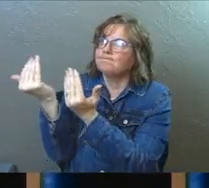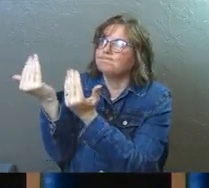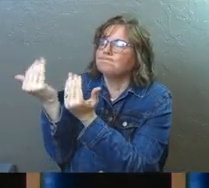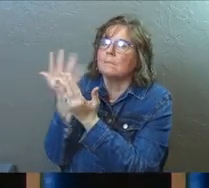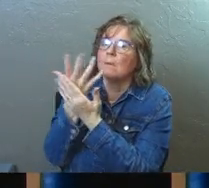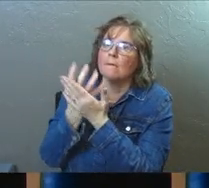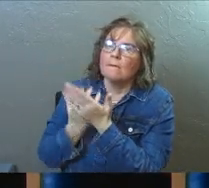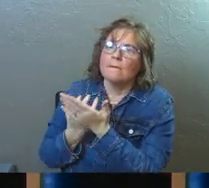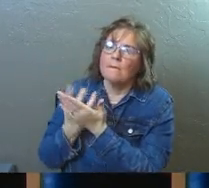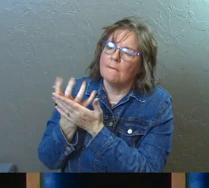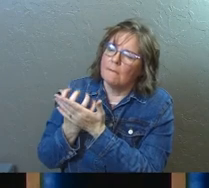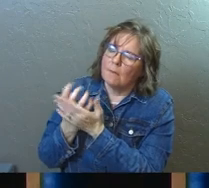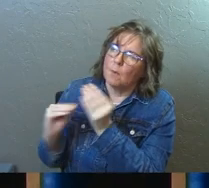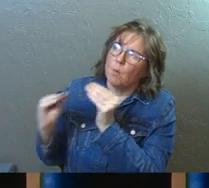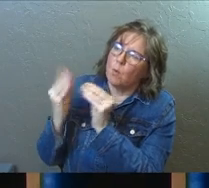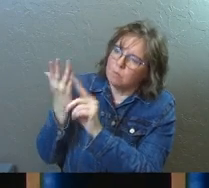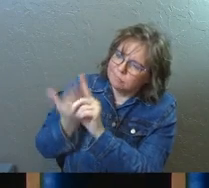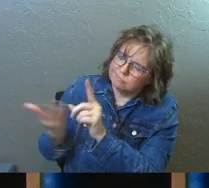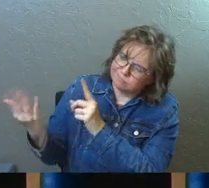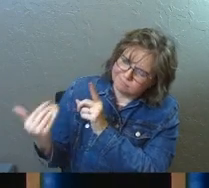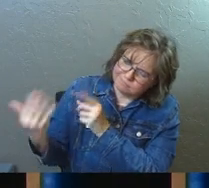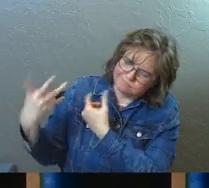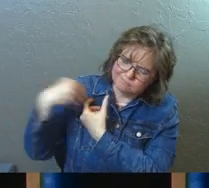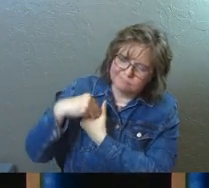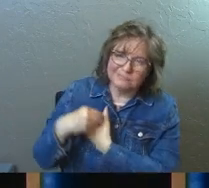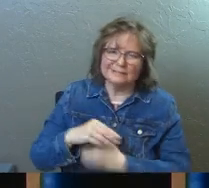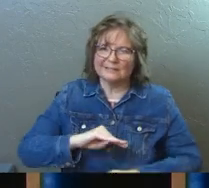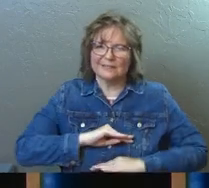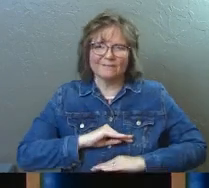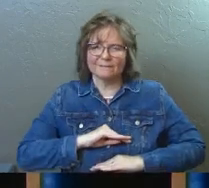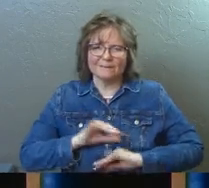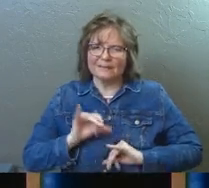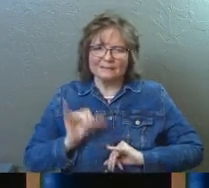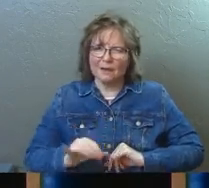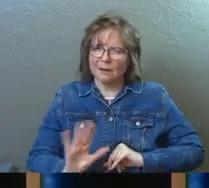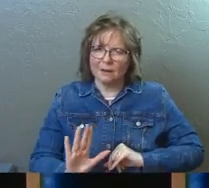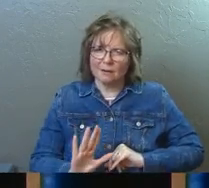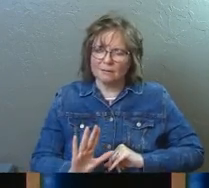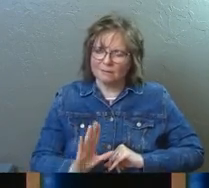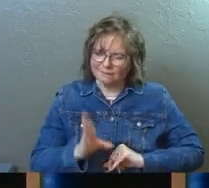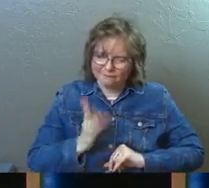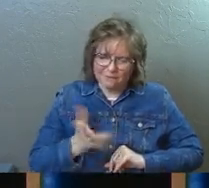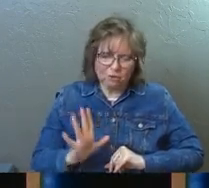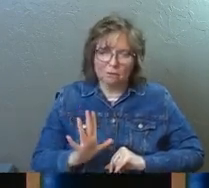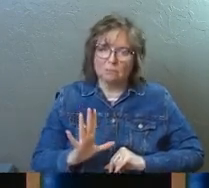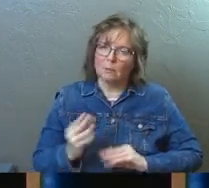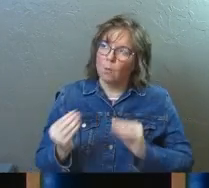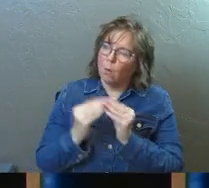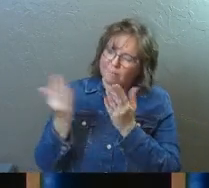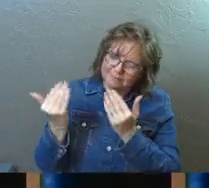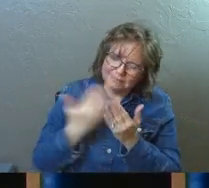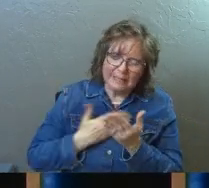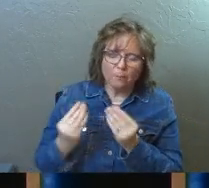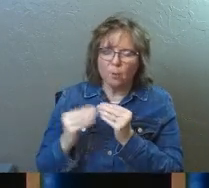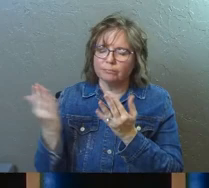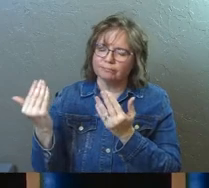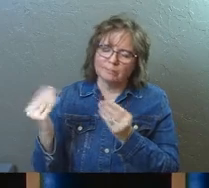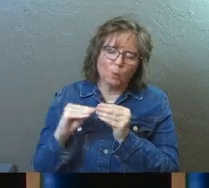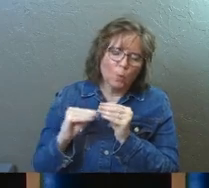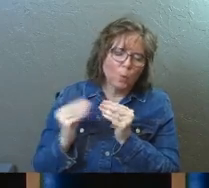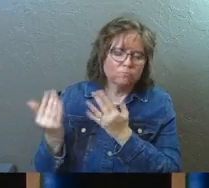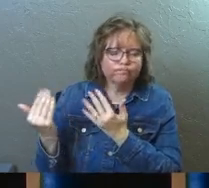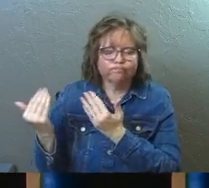A hunger for more of God. Never satisfied, never done, never stuck, but